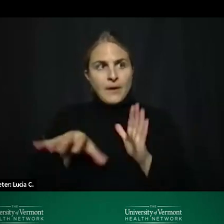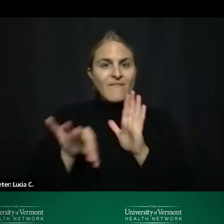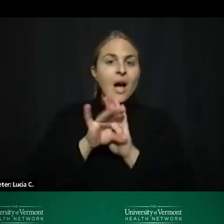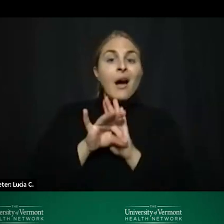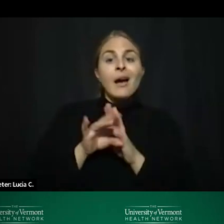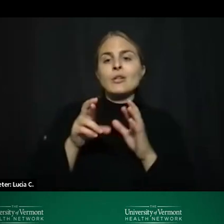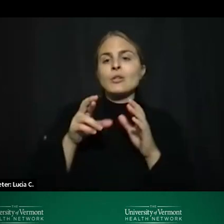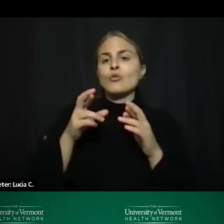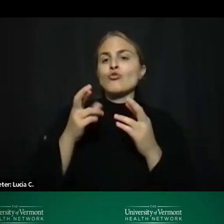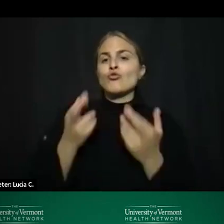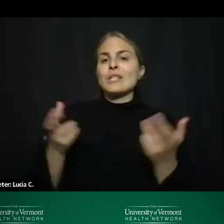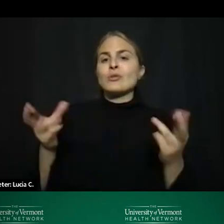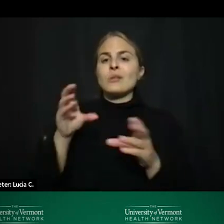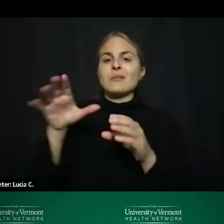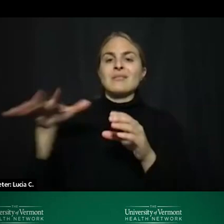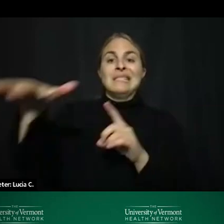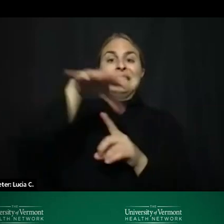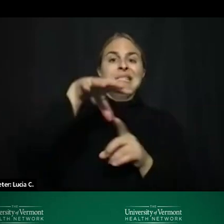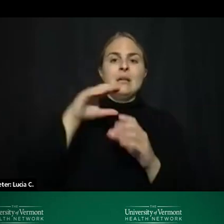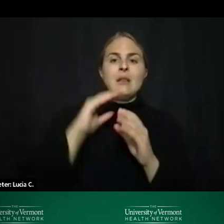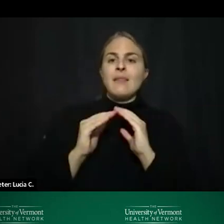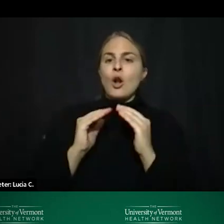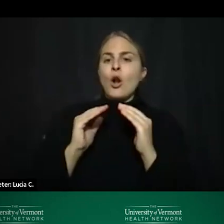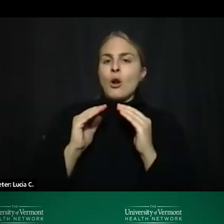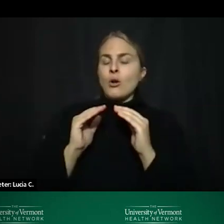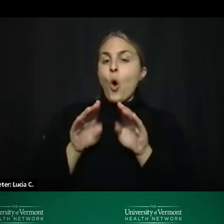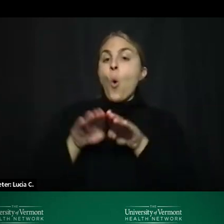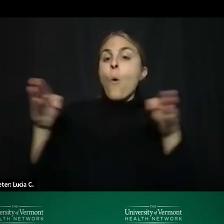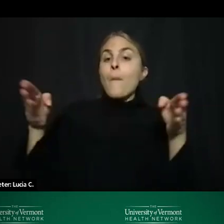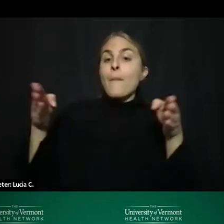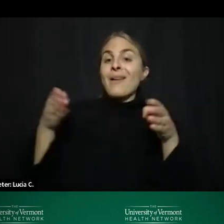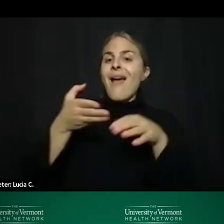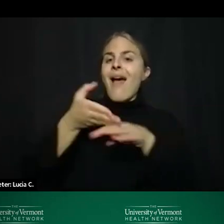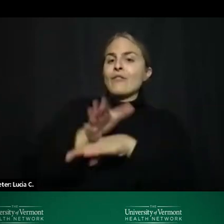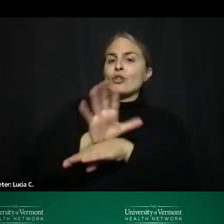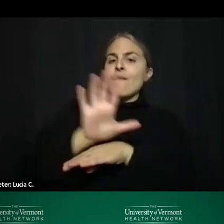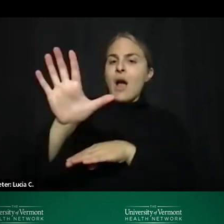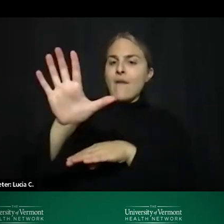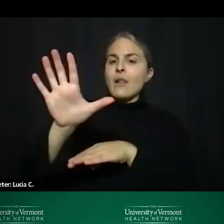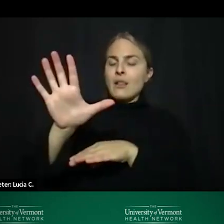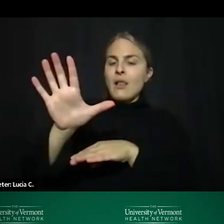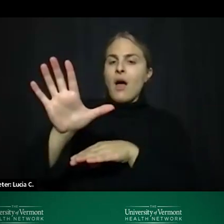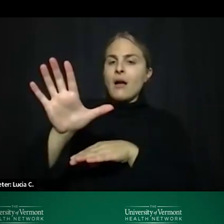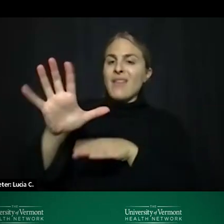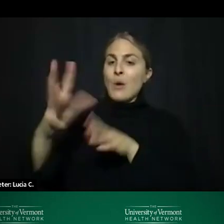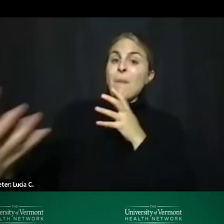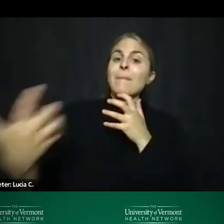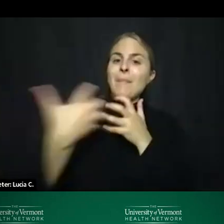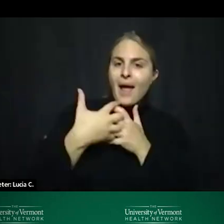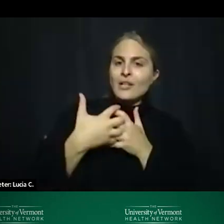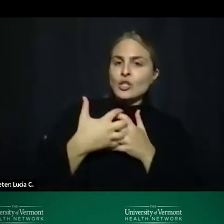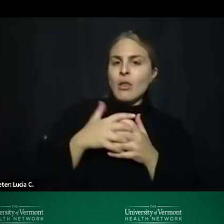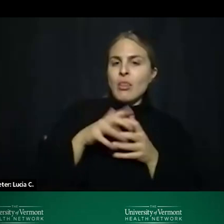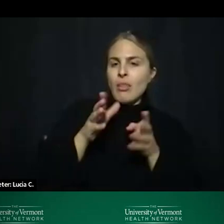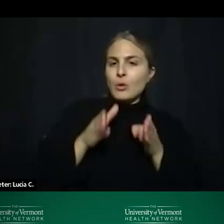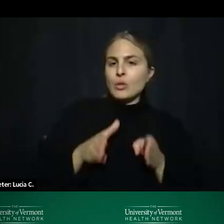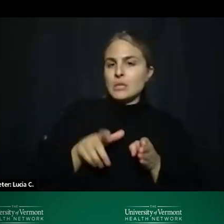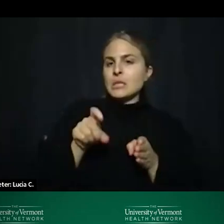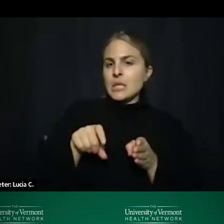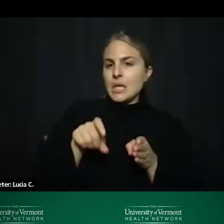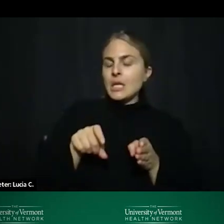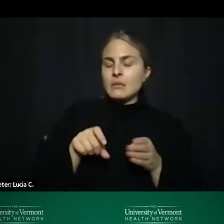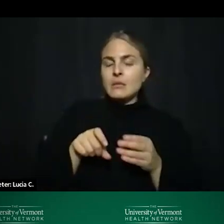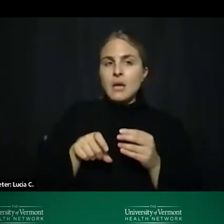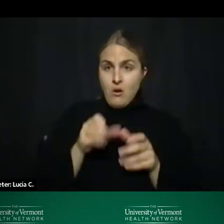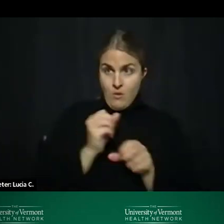in the community that are open after five o'clock for um that might serve the individual and we'll be working to make